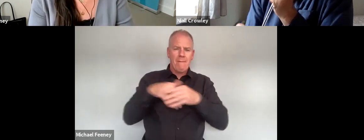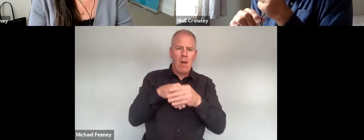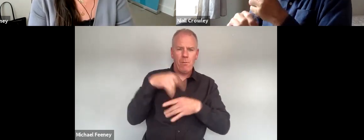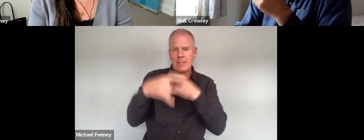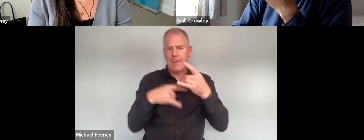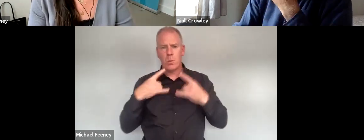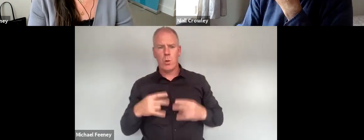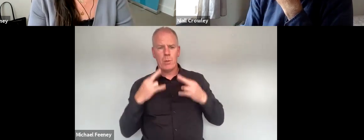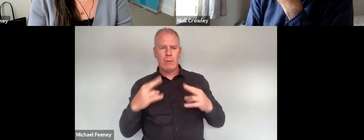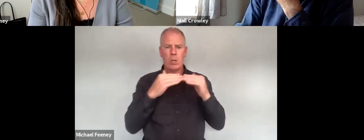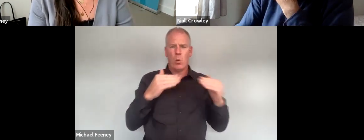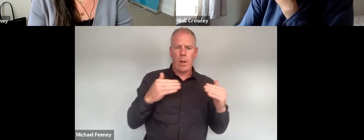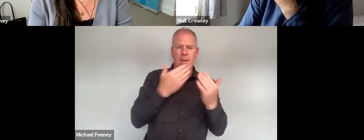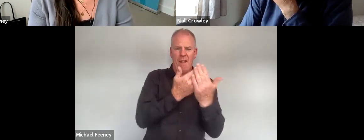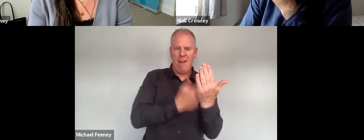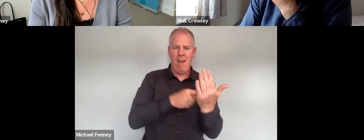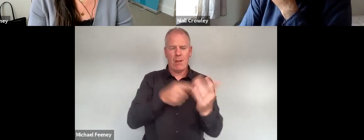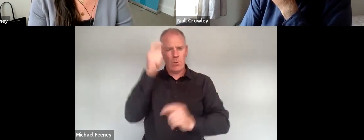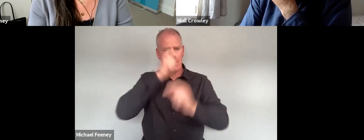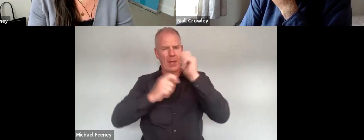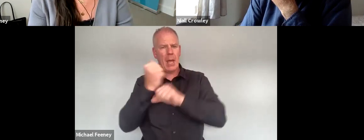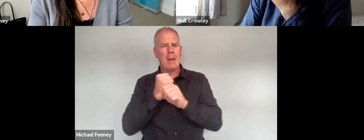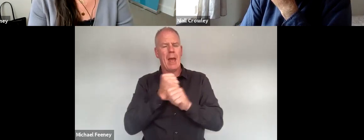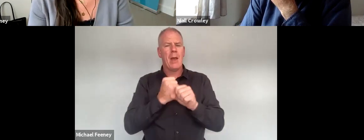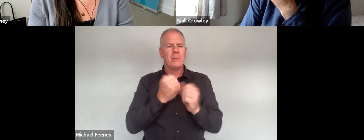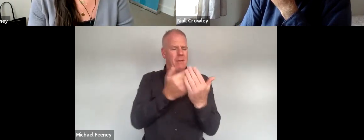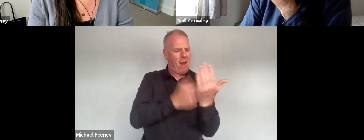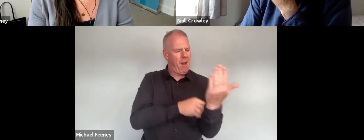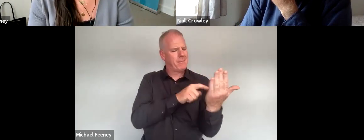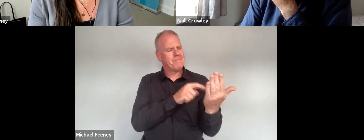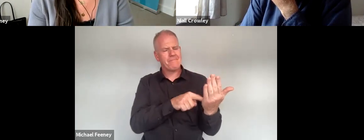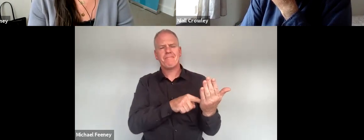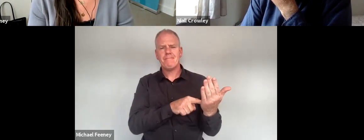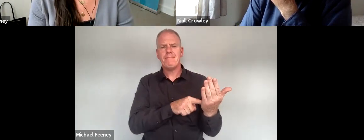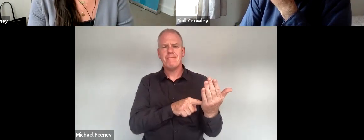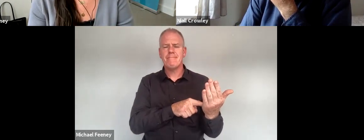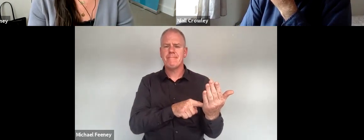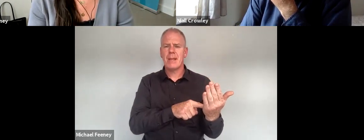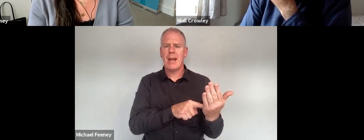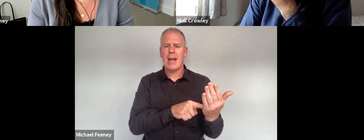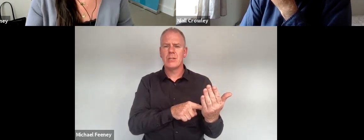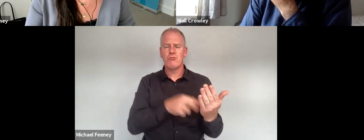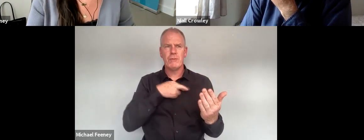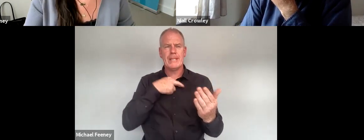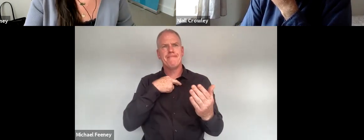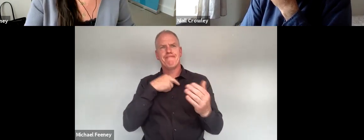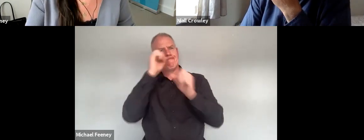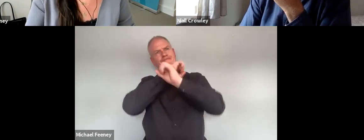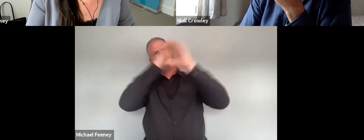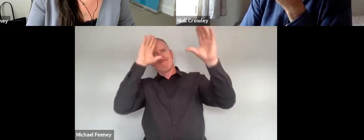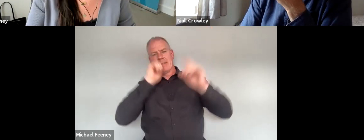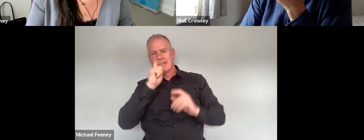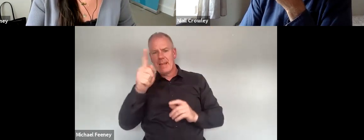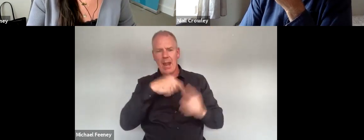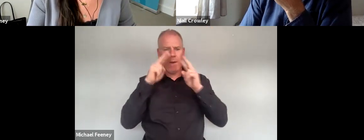within equality law to reflect on the legislation and to really mark our vision for what it